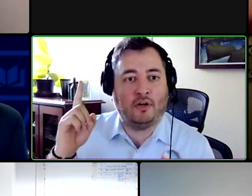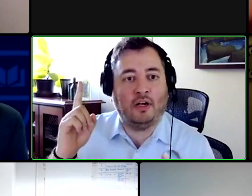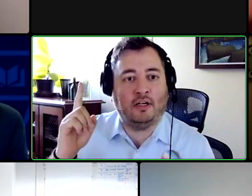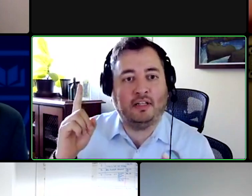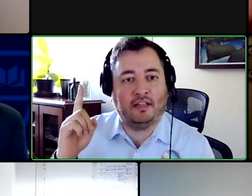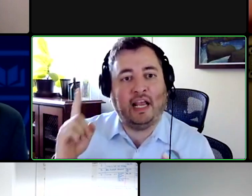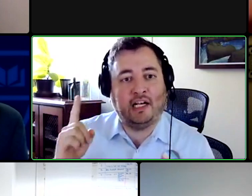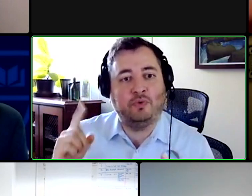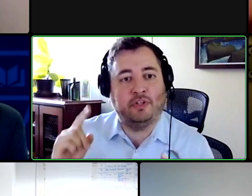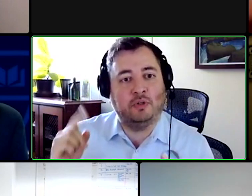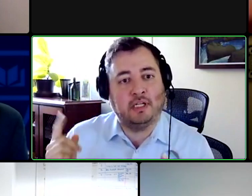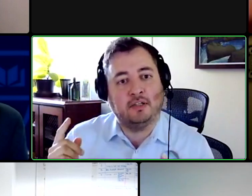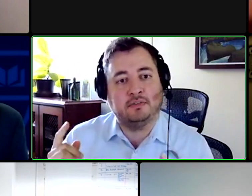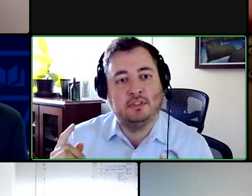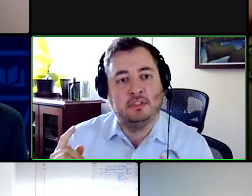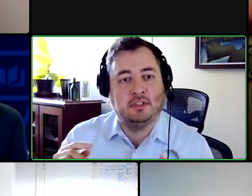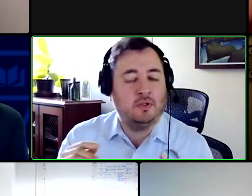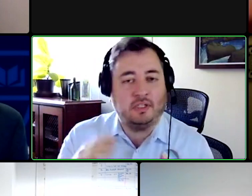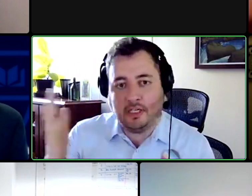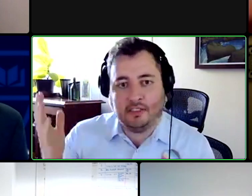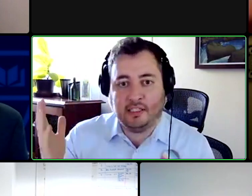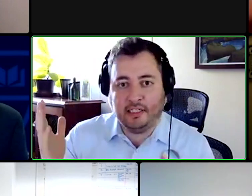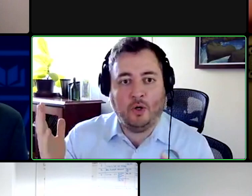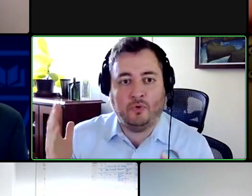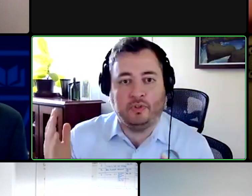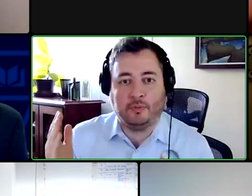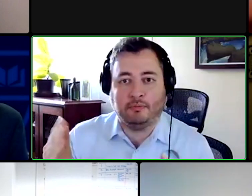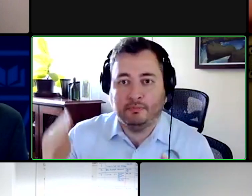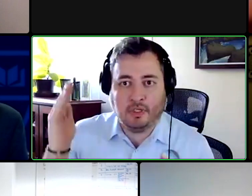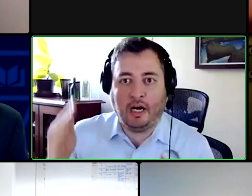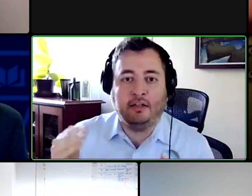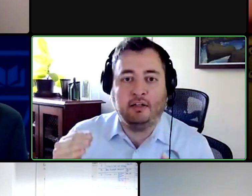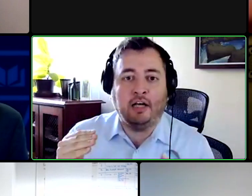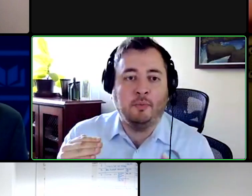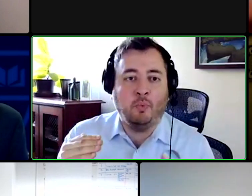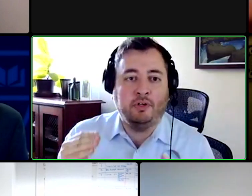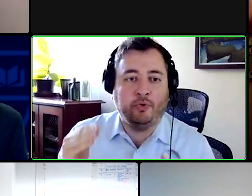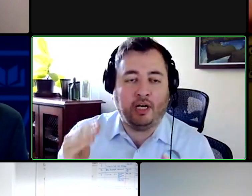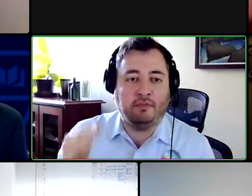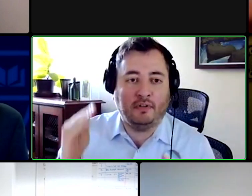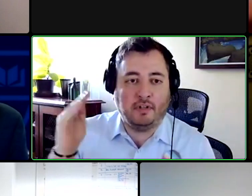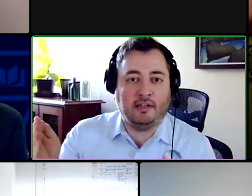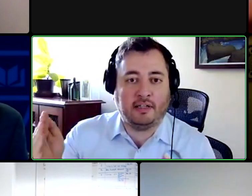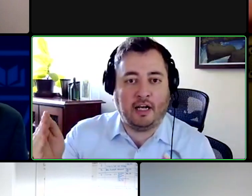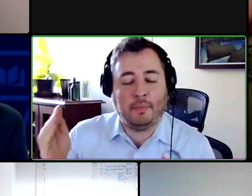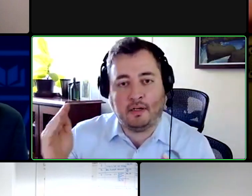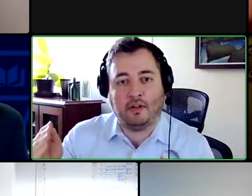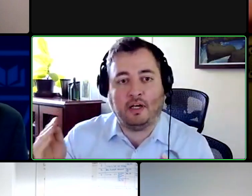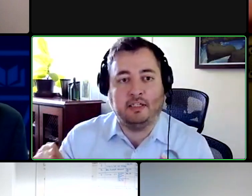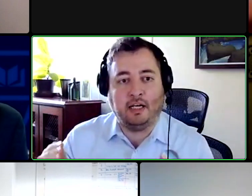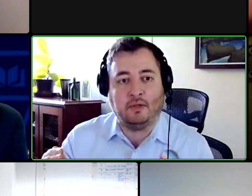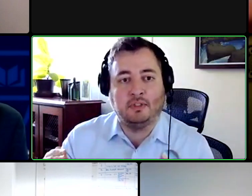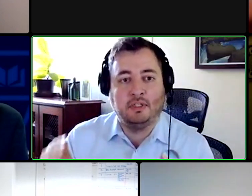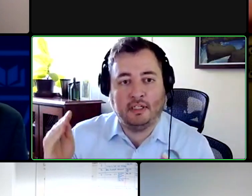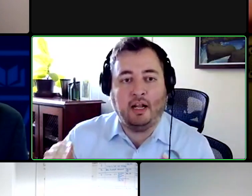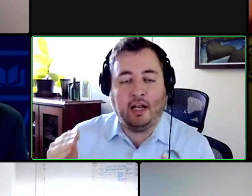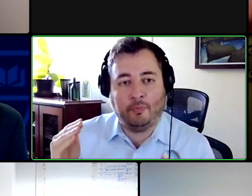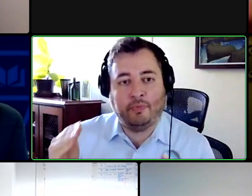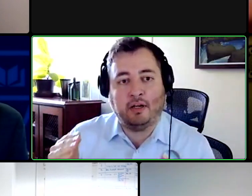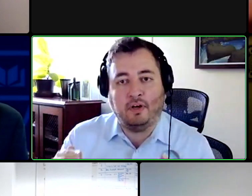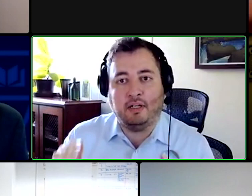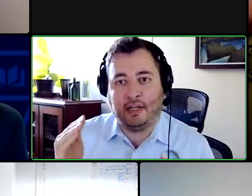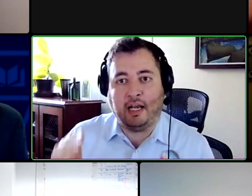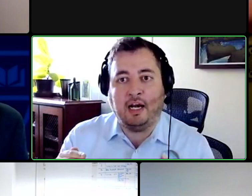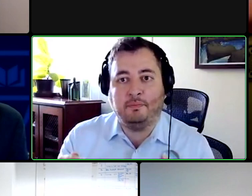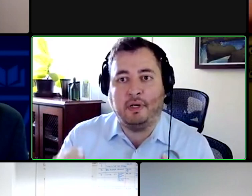home care client that they actually do themselves so let's say the ceo person on the morning drive they stop at a client's house get